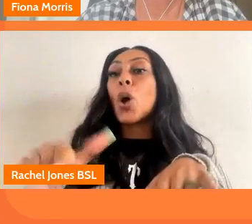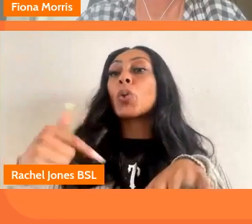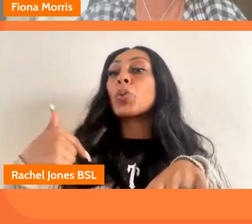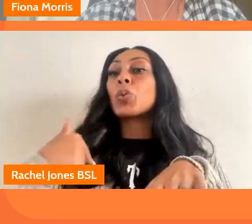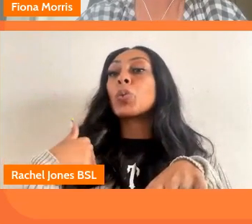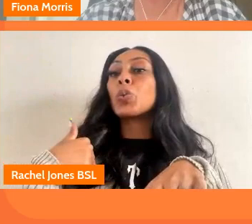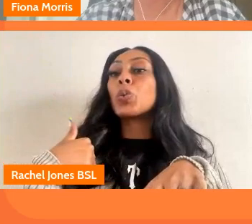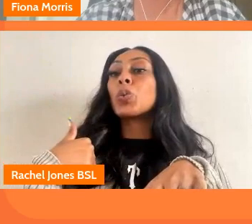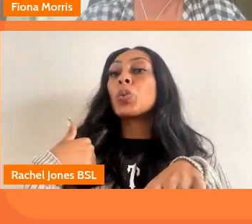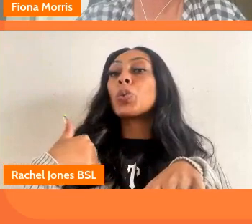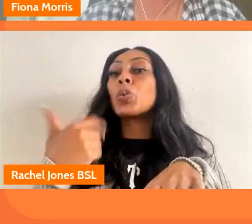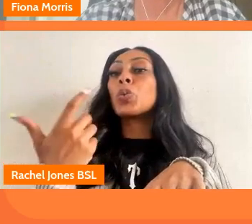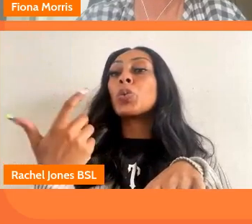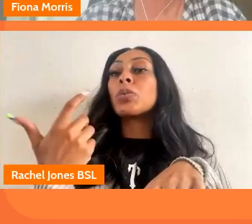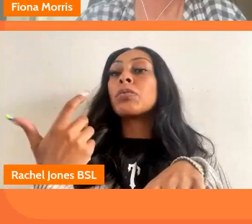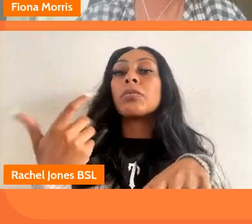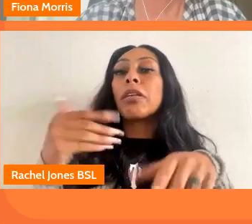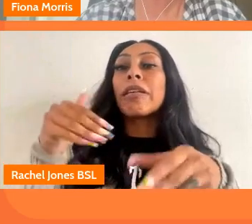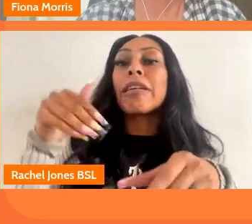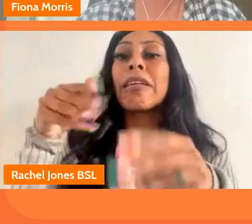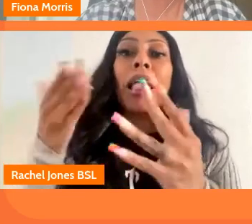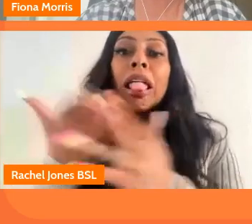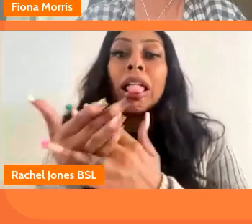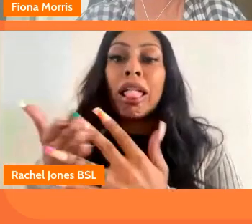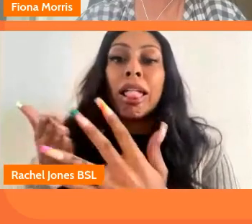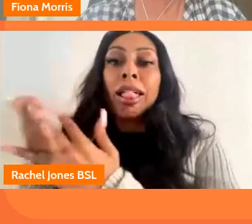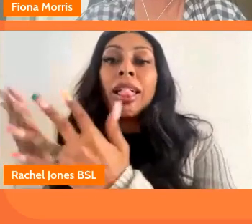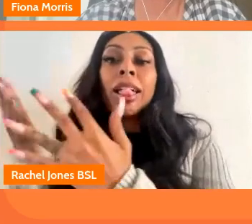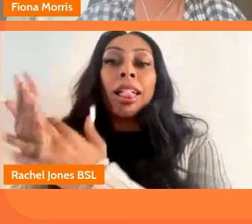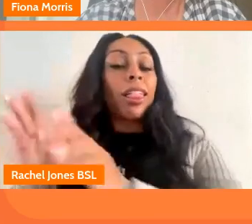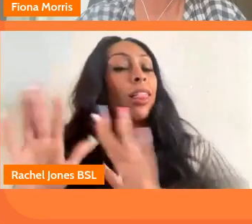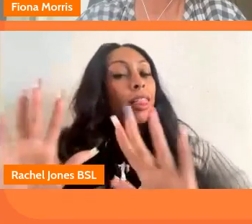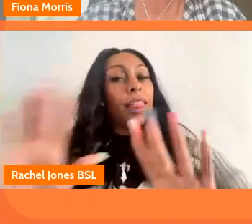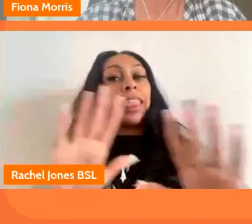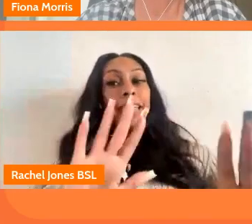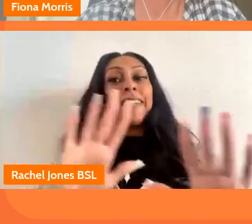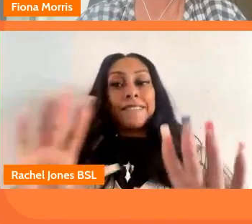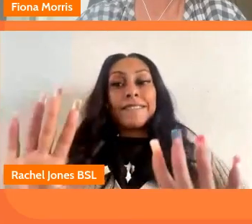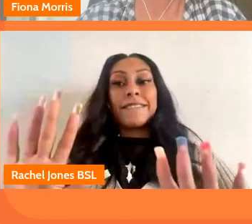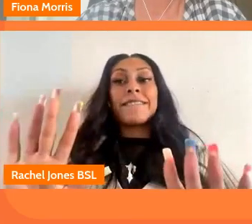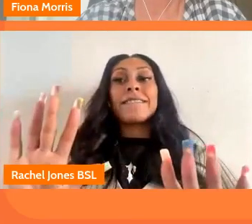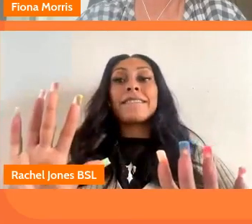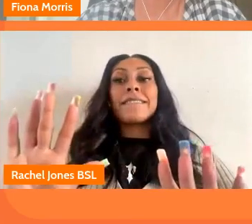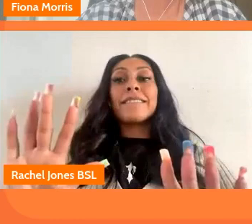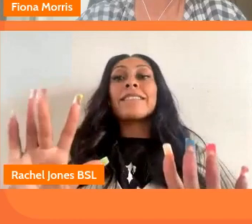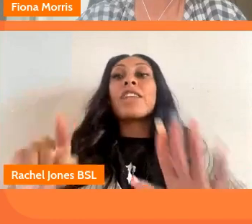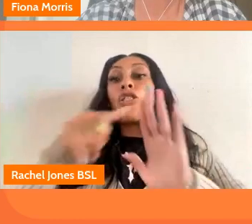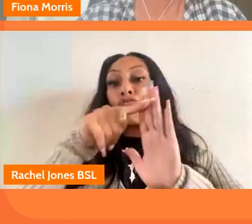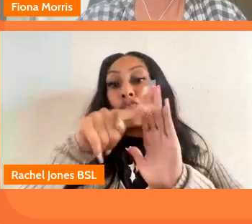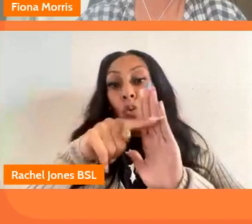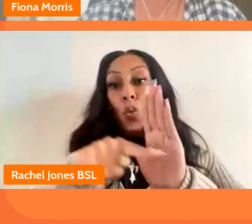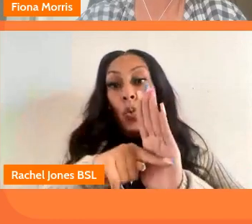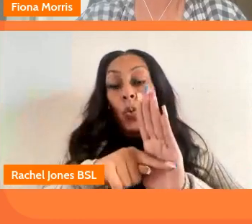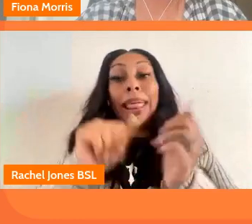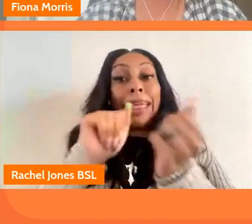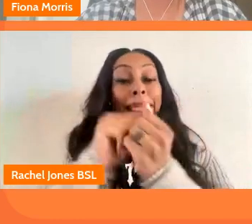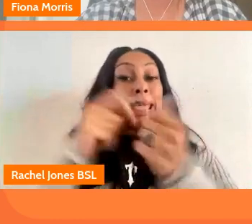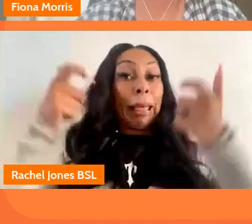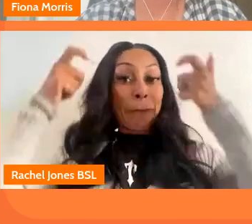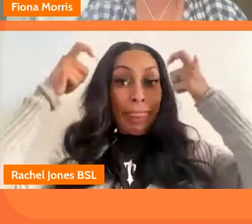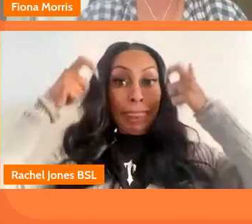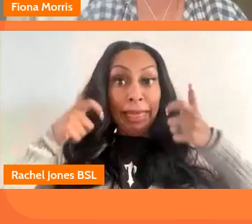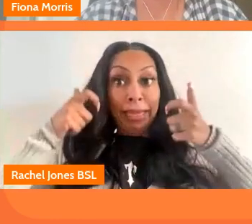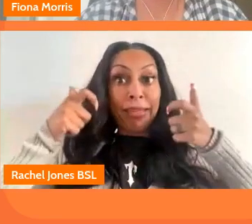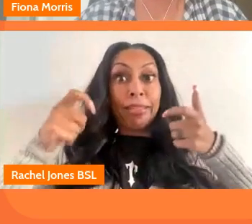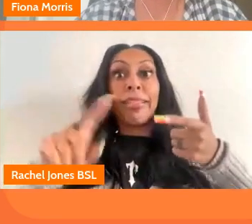don't meddle we don't meddle in projects you give them as rob alluded to earlier you kind of go you know the rules are keep it legal make sure